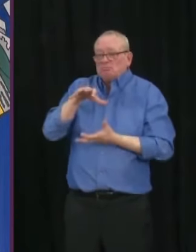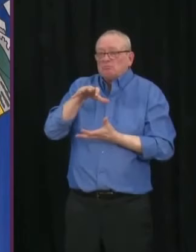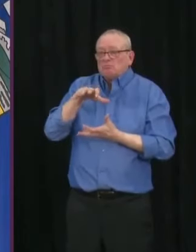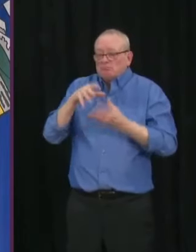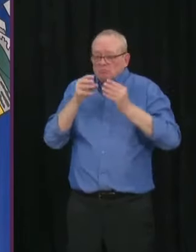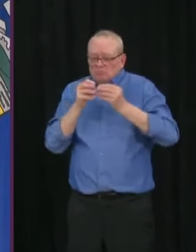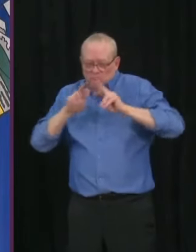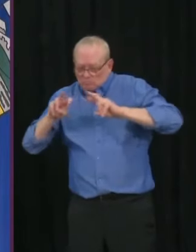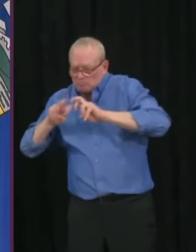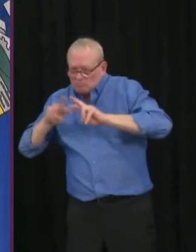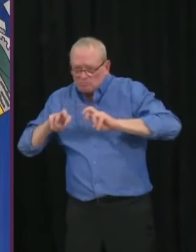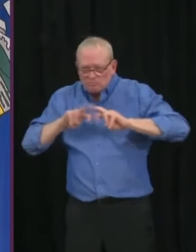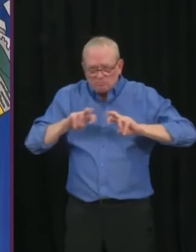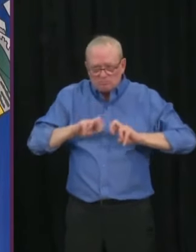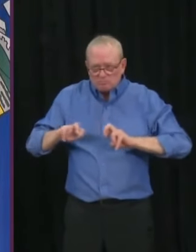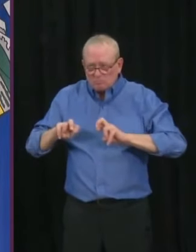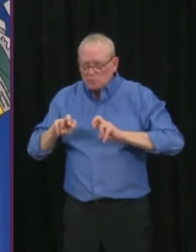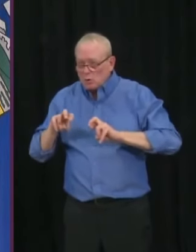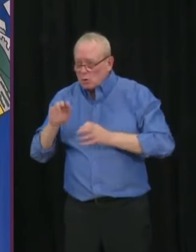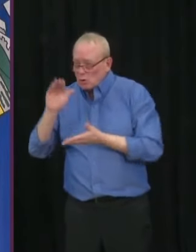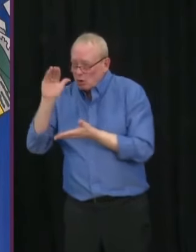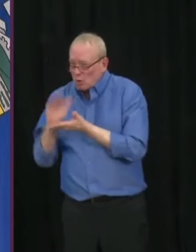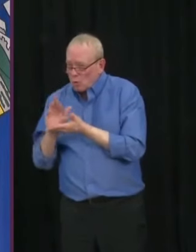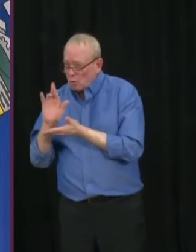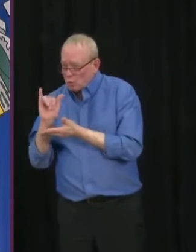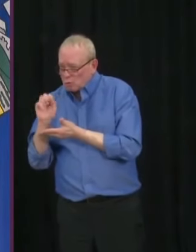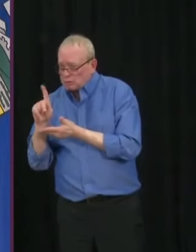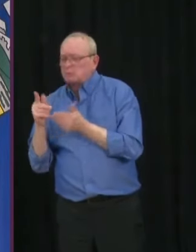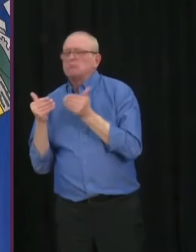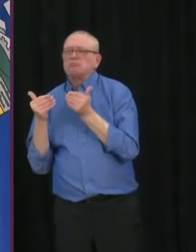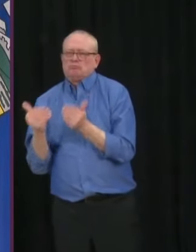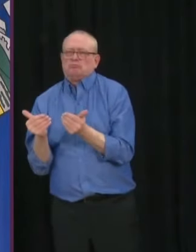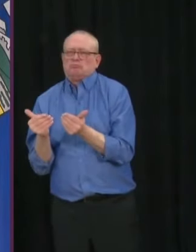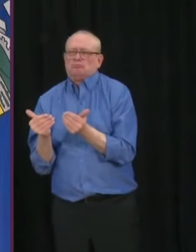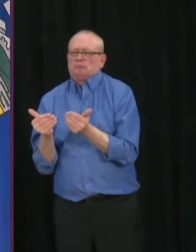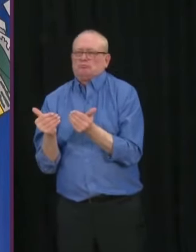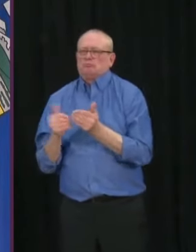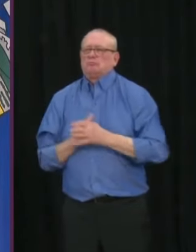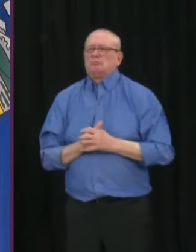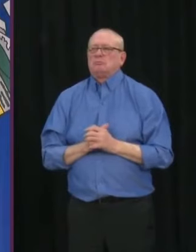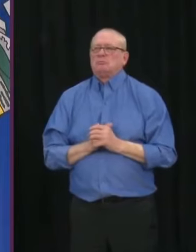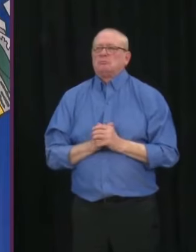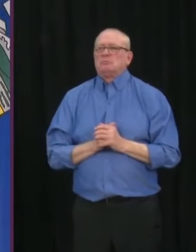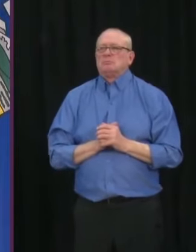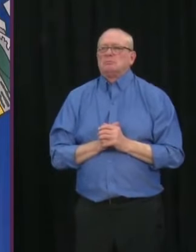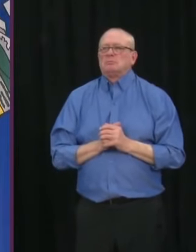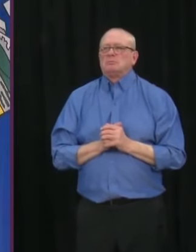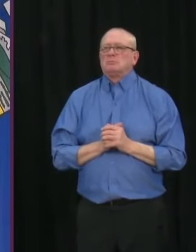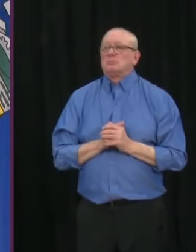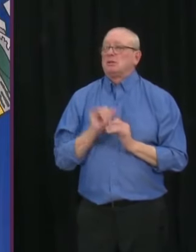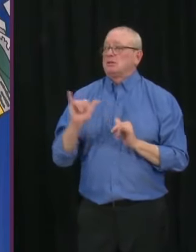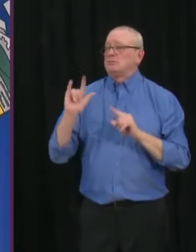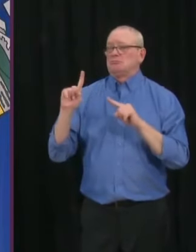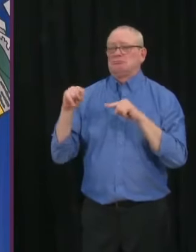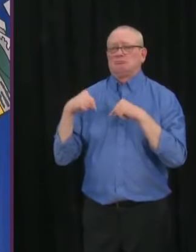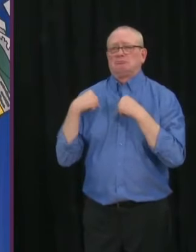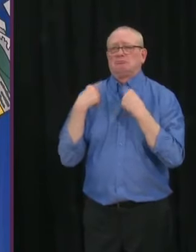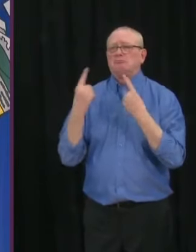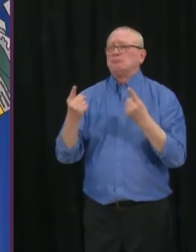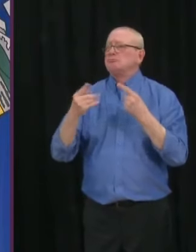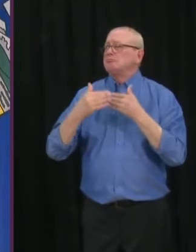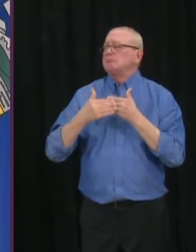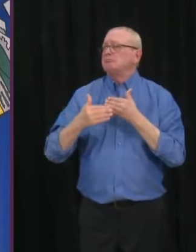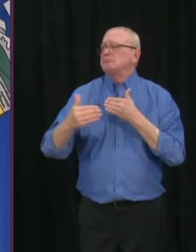are minimizing business disruptions. And that's exactly what we've done today, what we've done throughout the pandemic and what we're going to continue to do going forward.